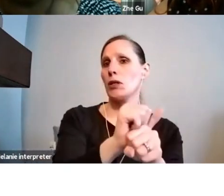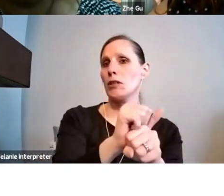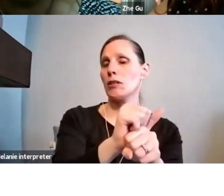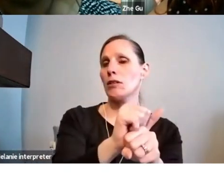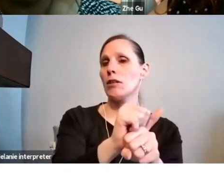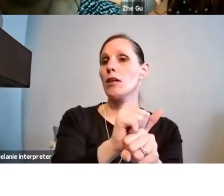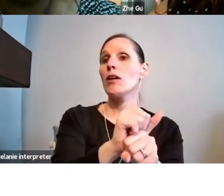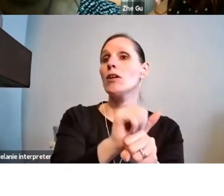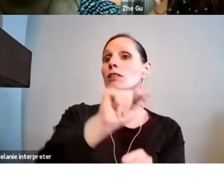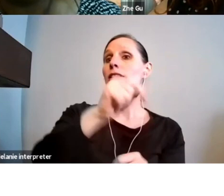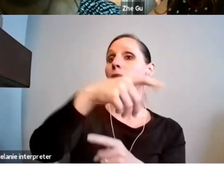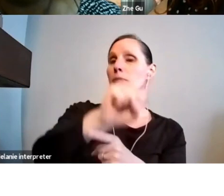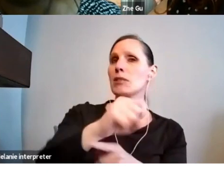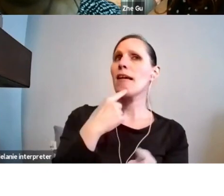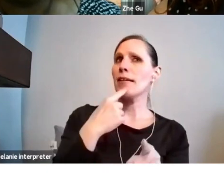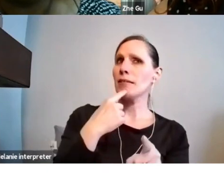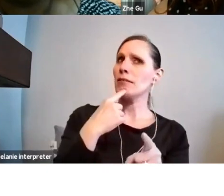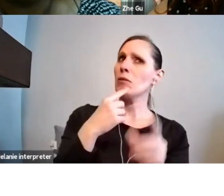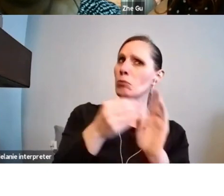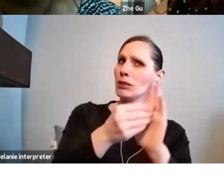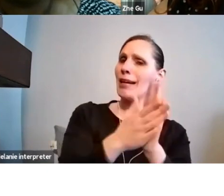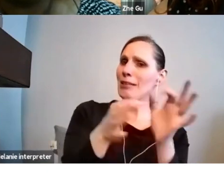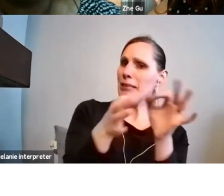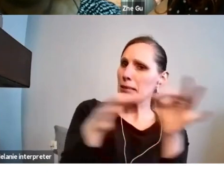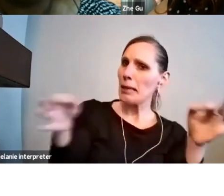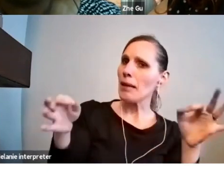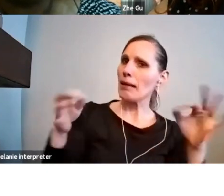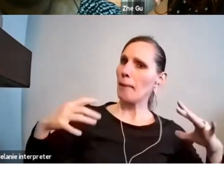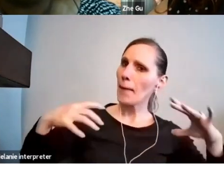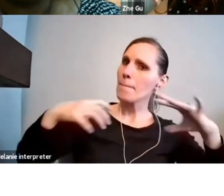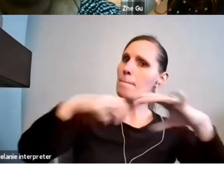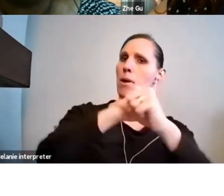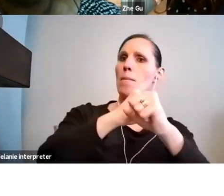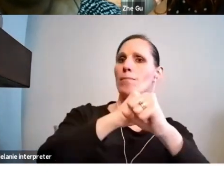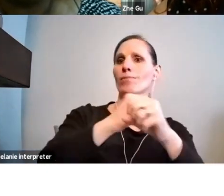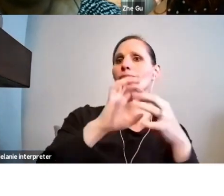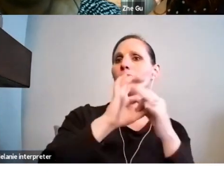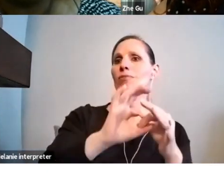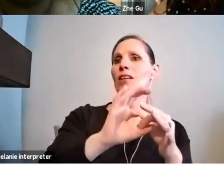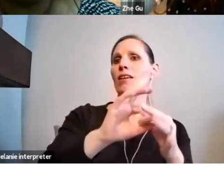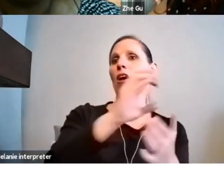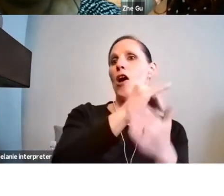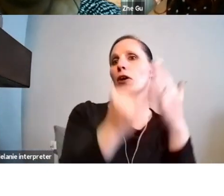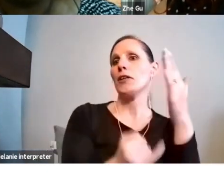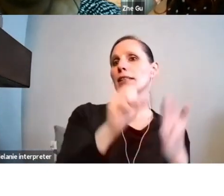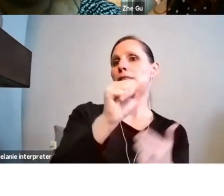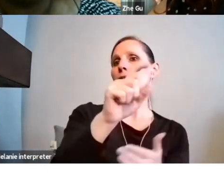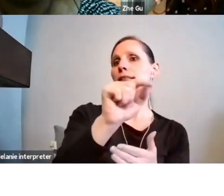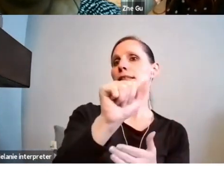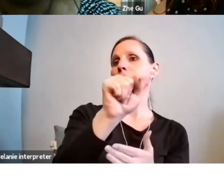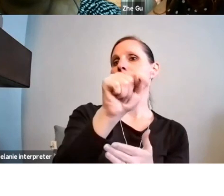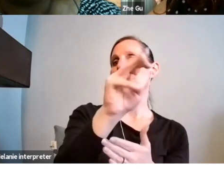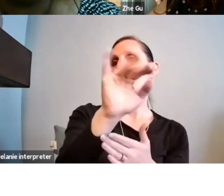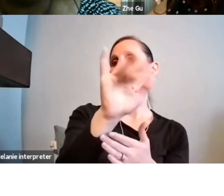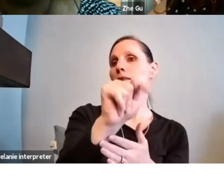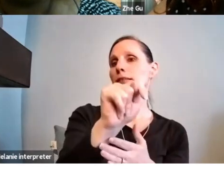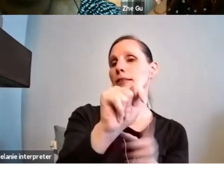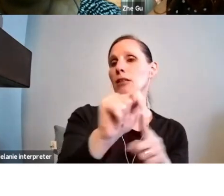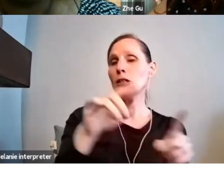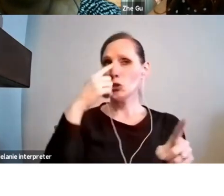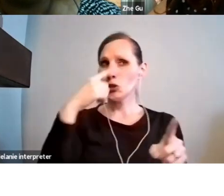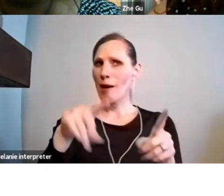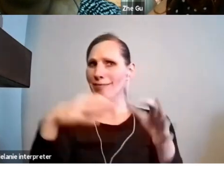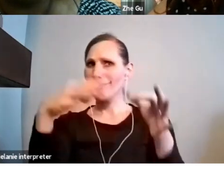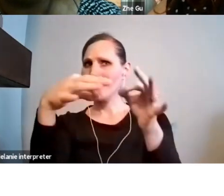form says, write a concise artist statement. Can you talk a bit about what OAC and the